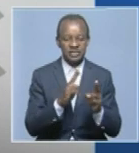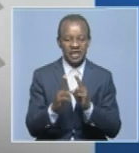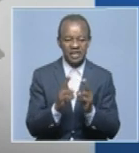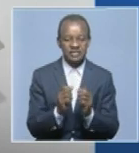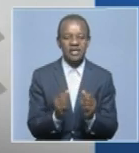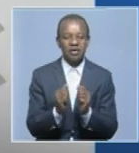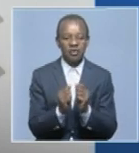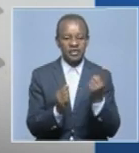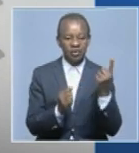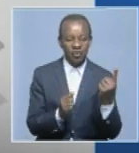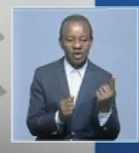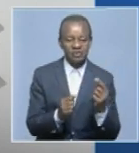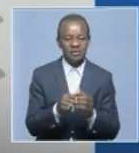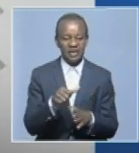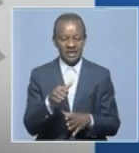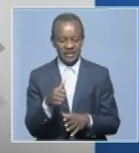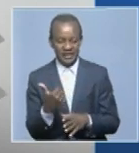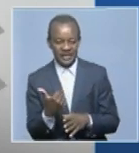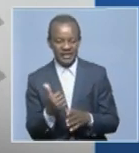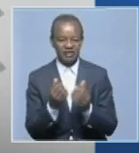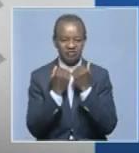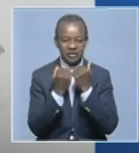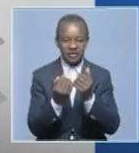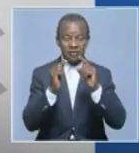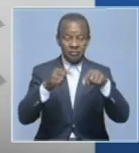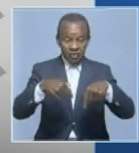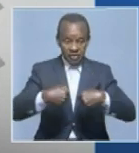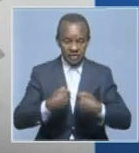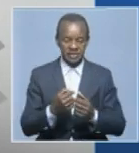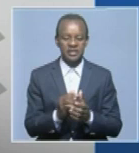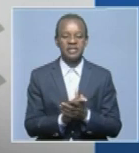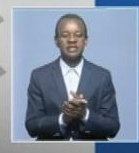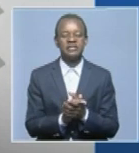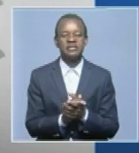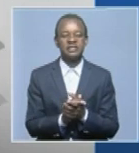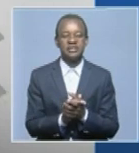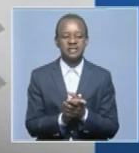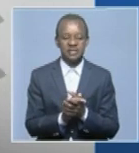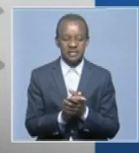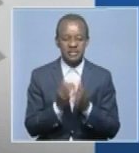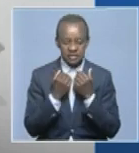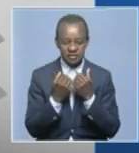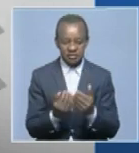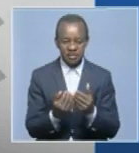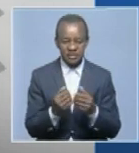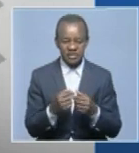And that consciousness that we can start to bring to us,